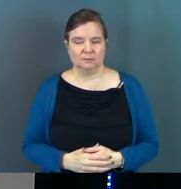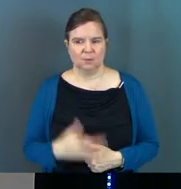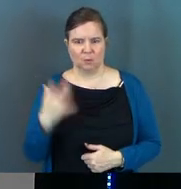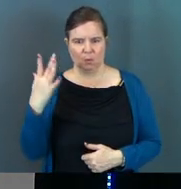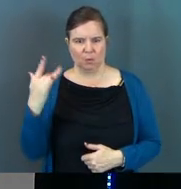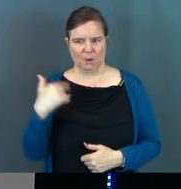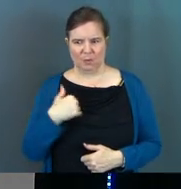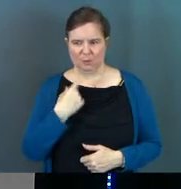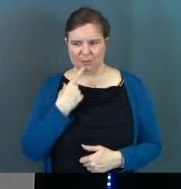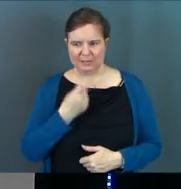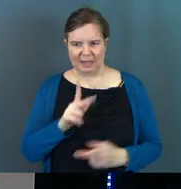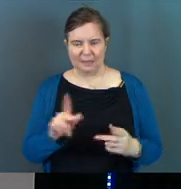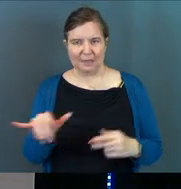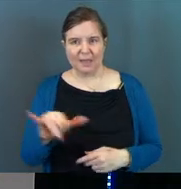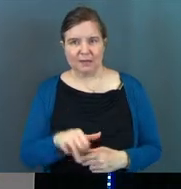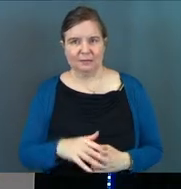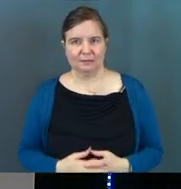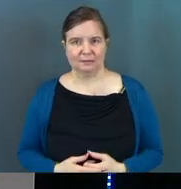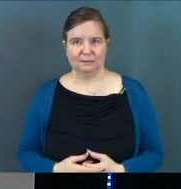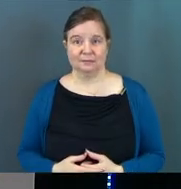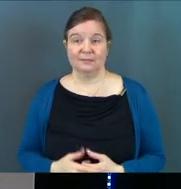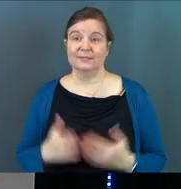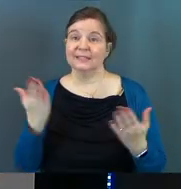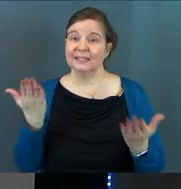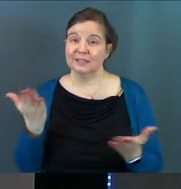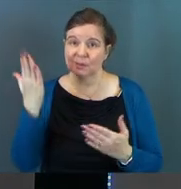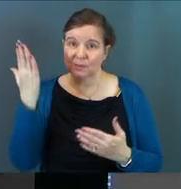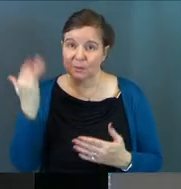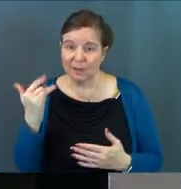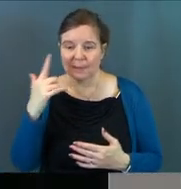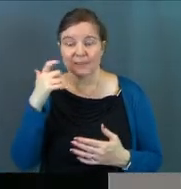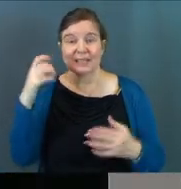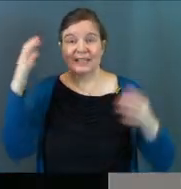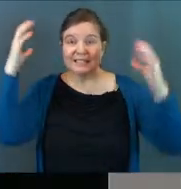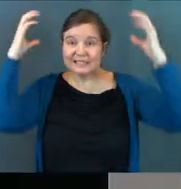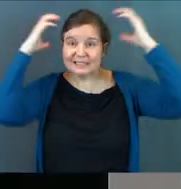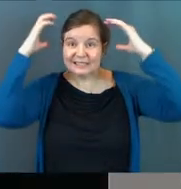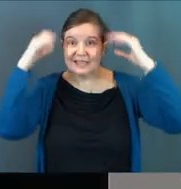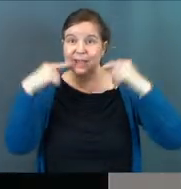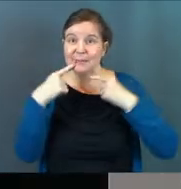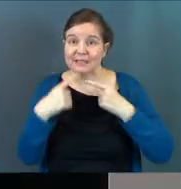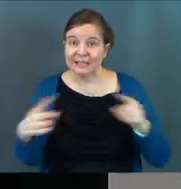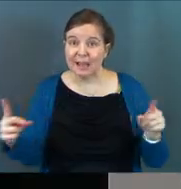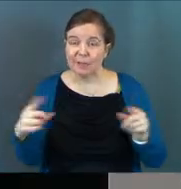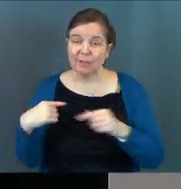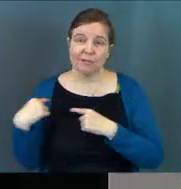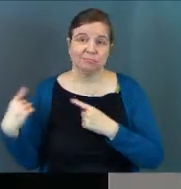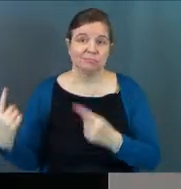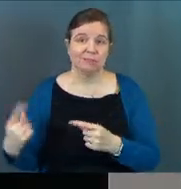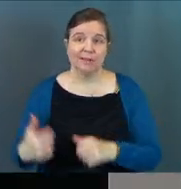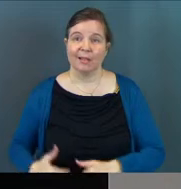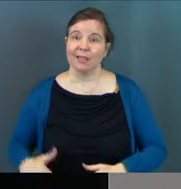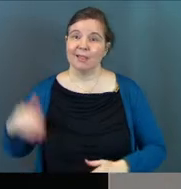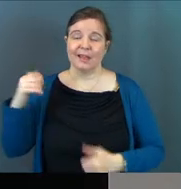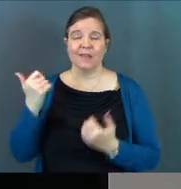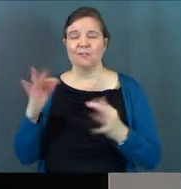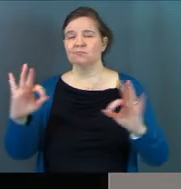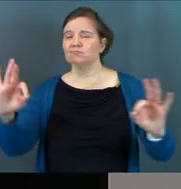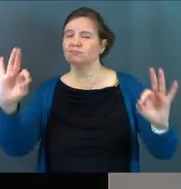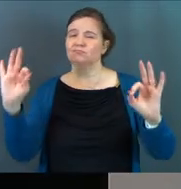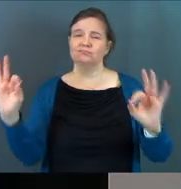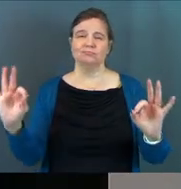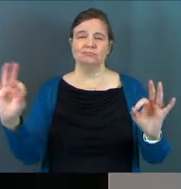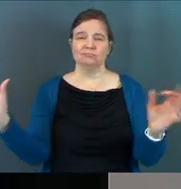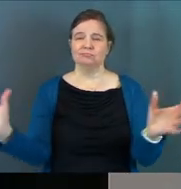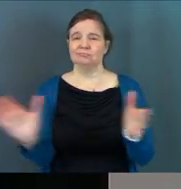Why in the world would we tell them that? Here's why. Because Disney has been telling them all their life that everything's going to